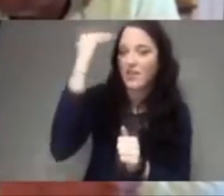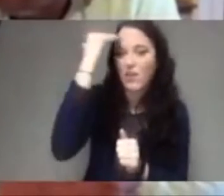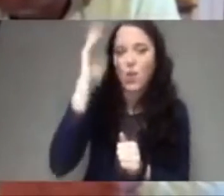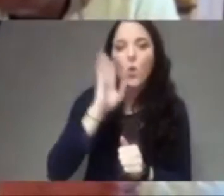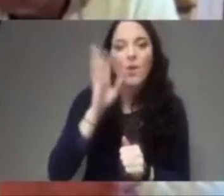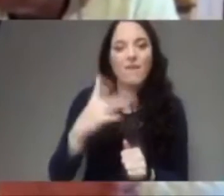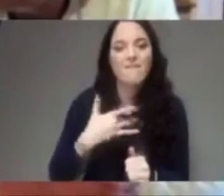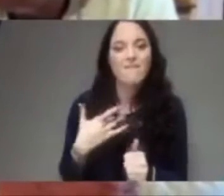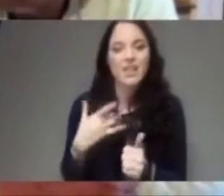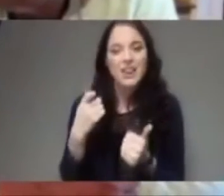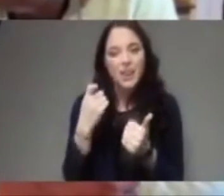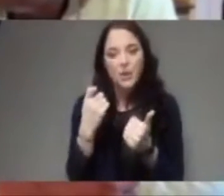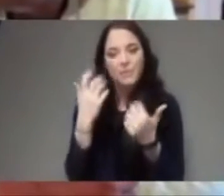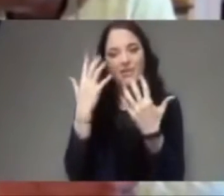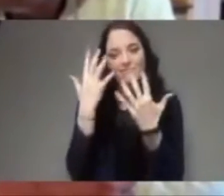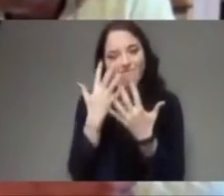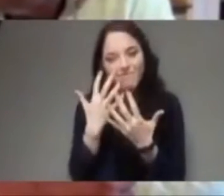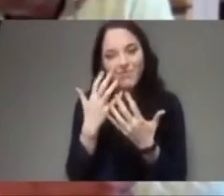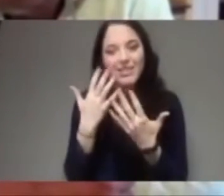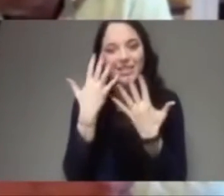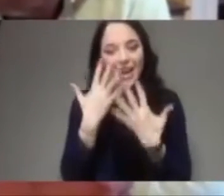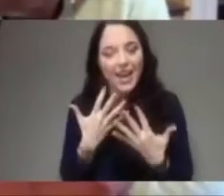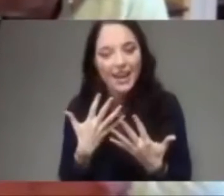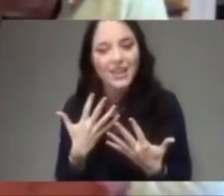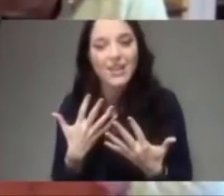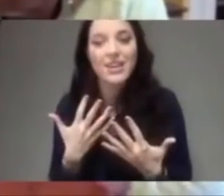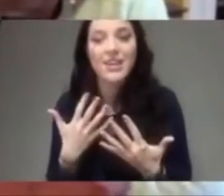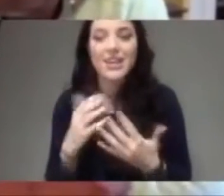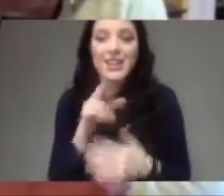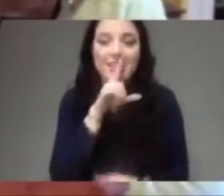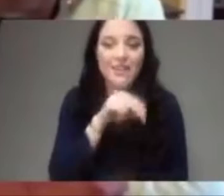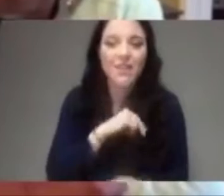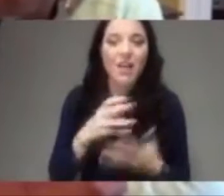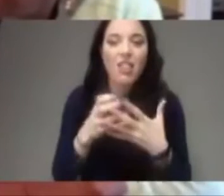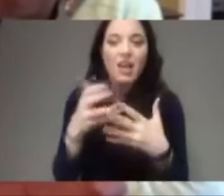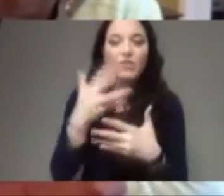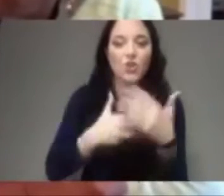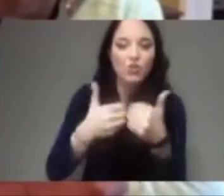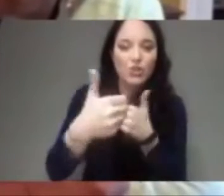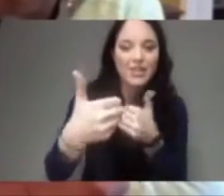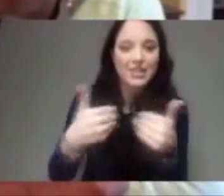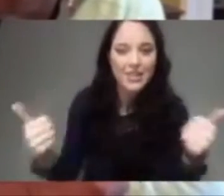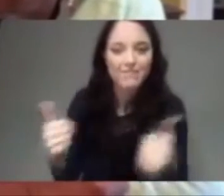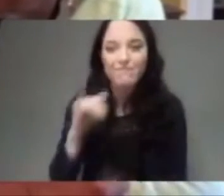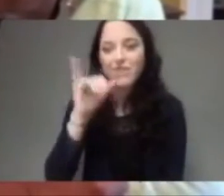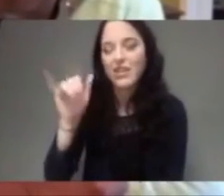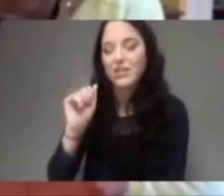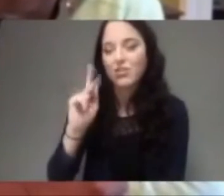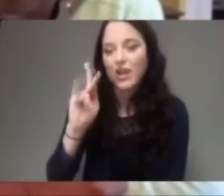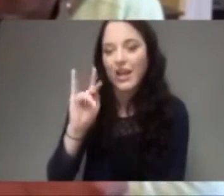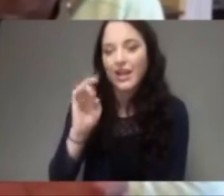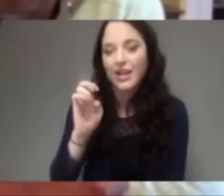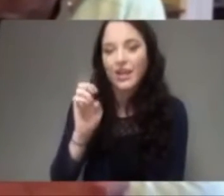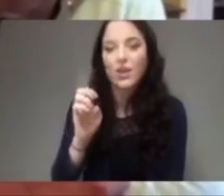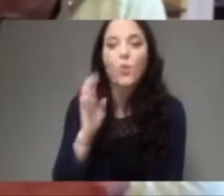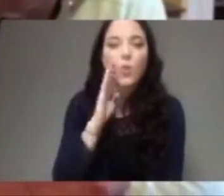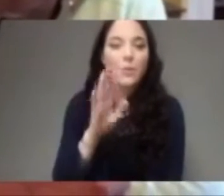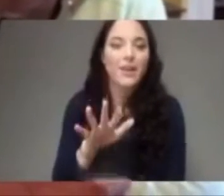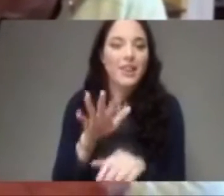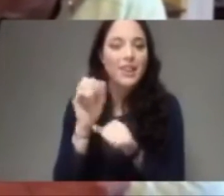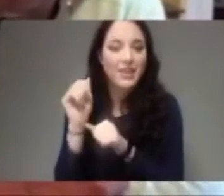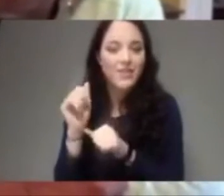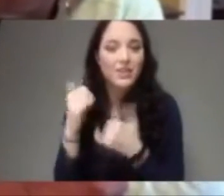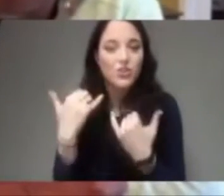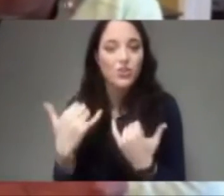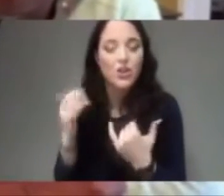Thanksgiving for a lot of people, a lot of social distancing. Jackie and I will be leaving today, and you'll